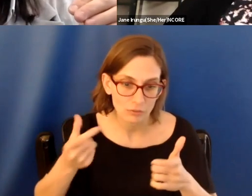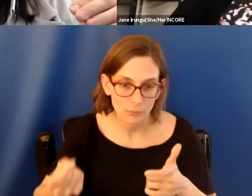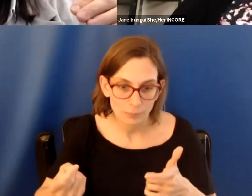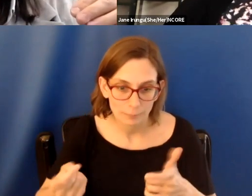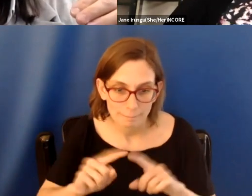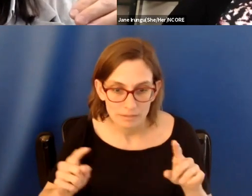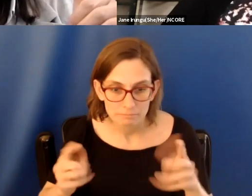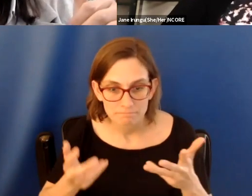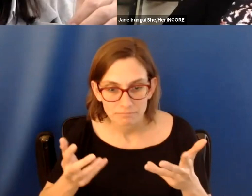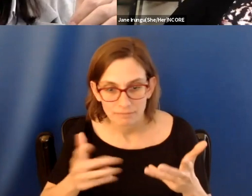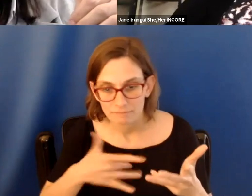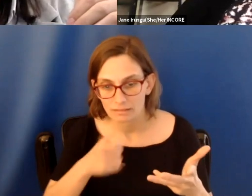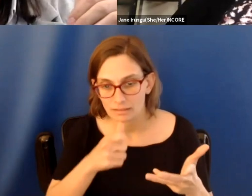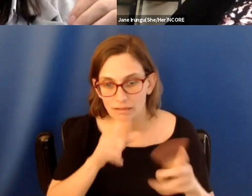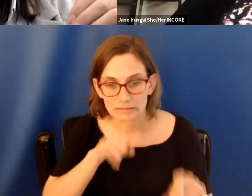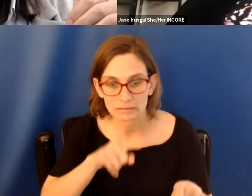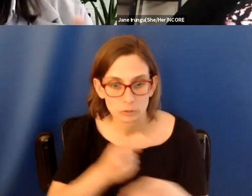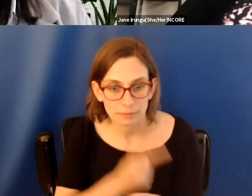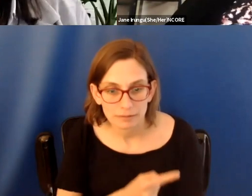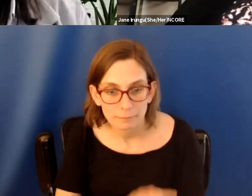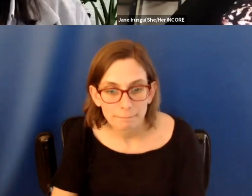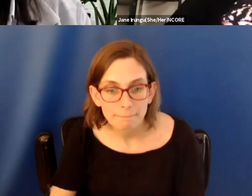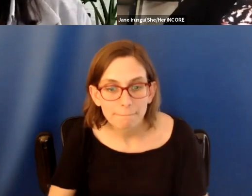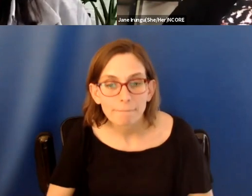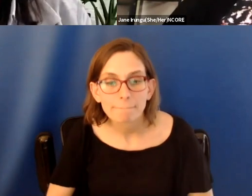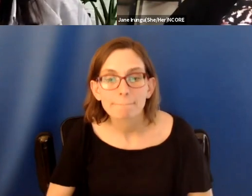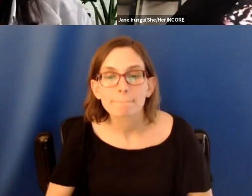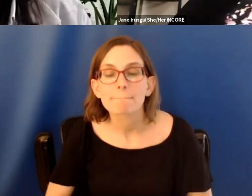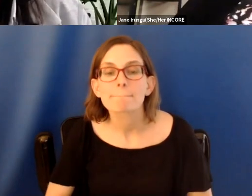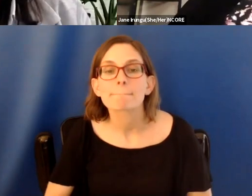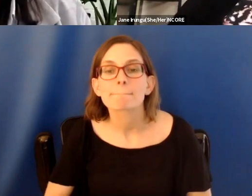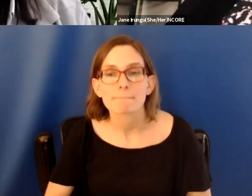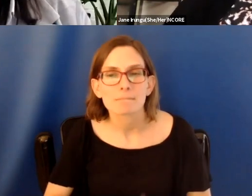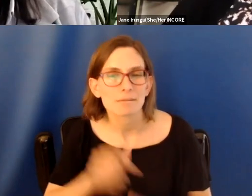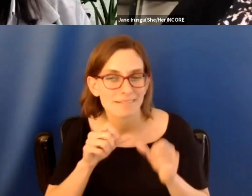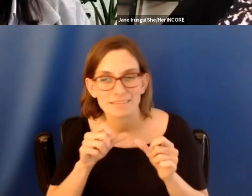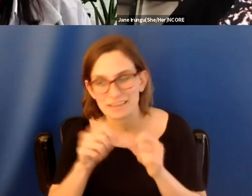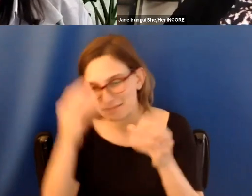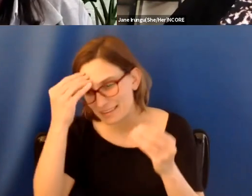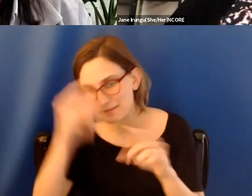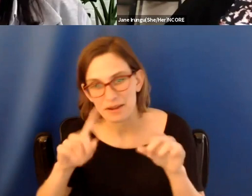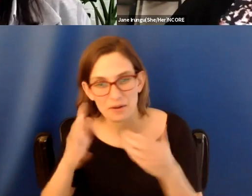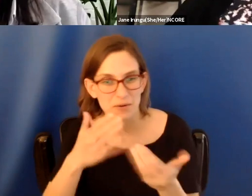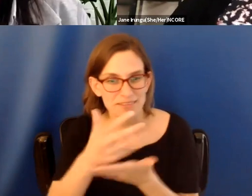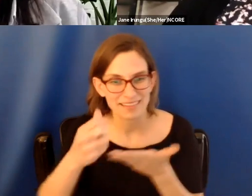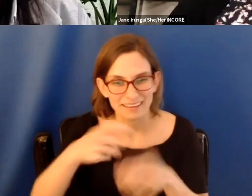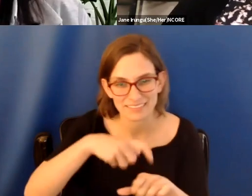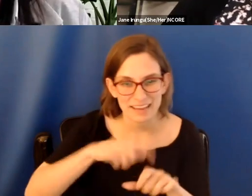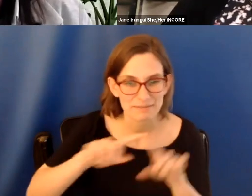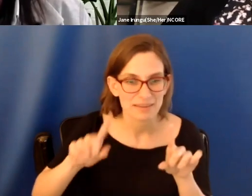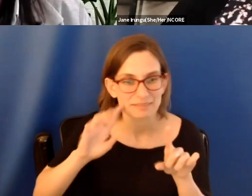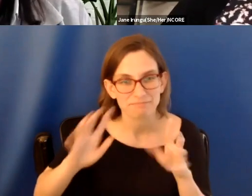didn't answer it properly. Well, we'll keep thinking about it because we're almost out of time and I want to get in a couple of